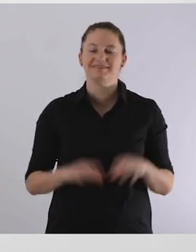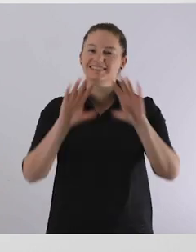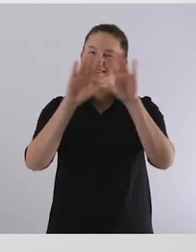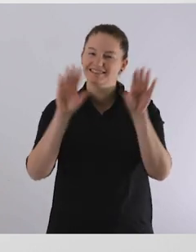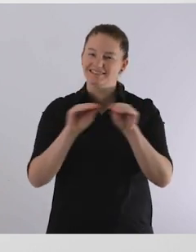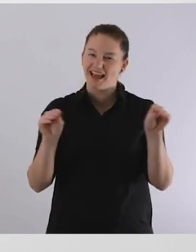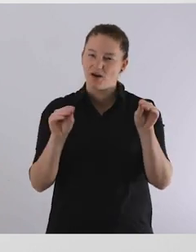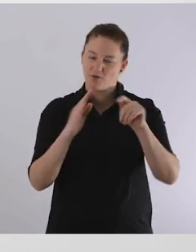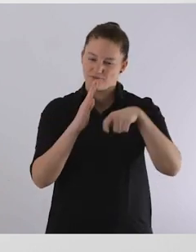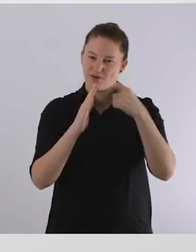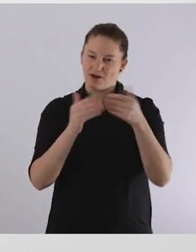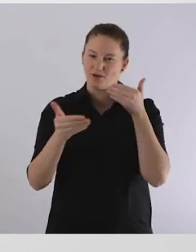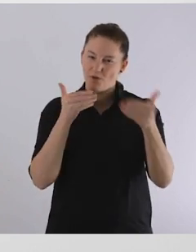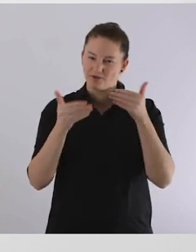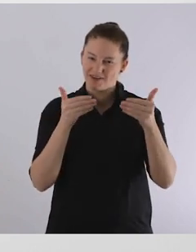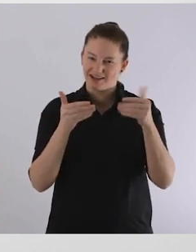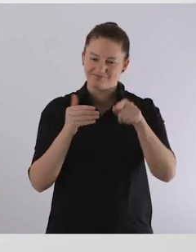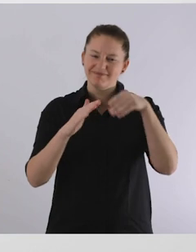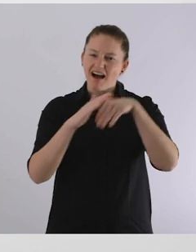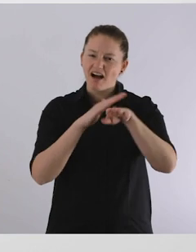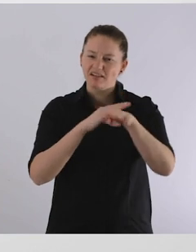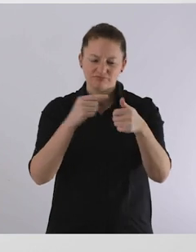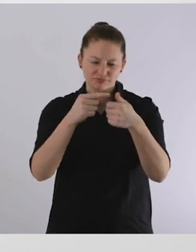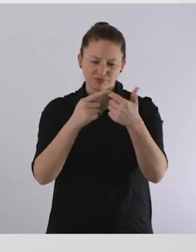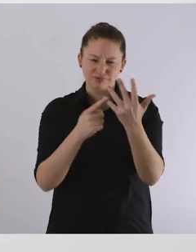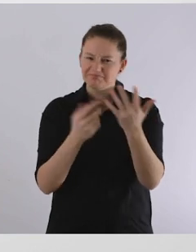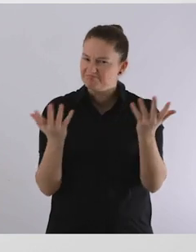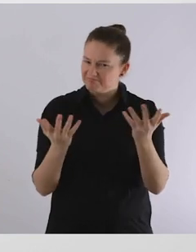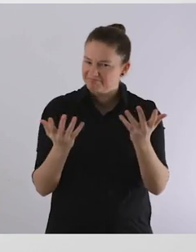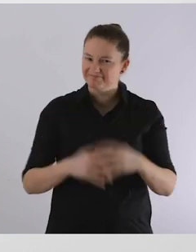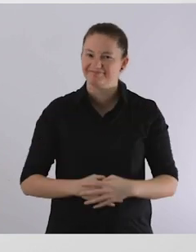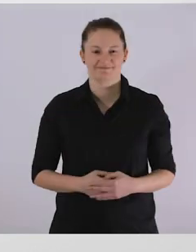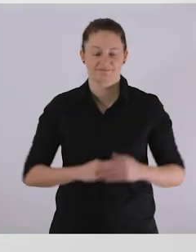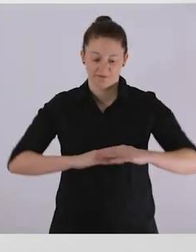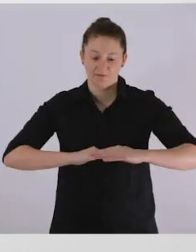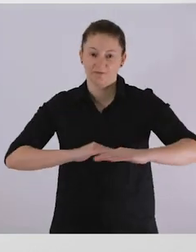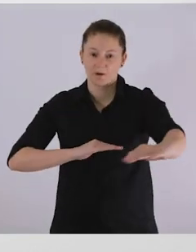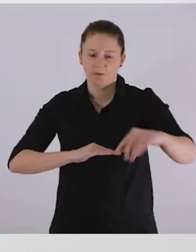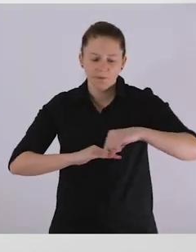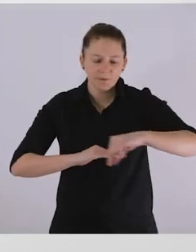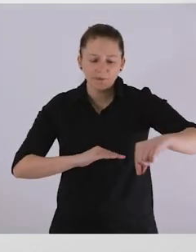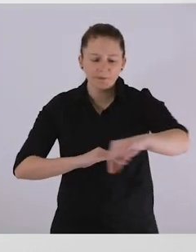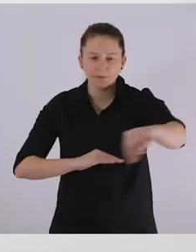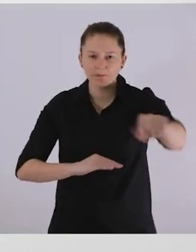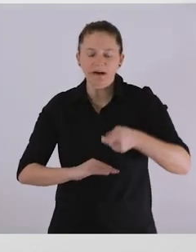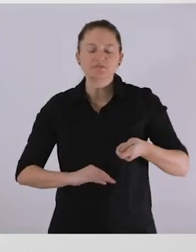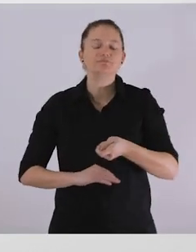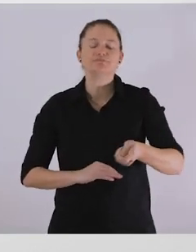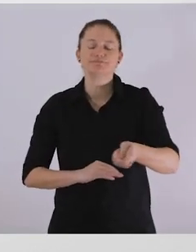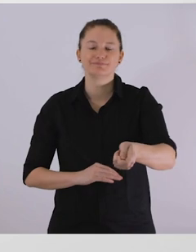The following accessibility features are available at the Xero Project Conference. Tactile flooring